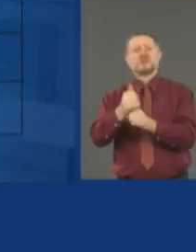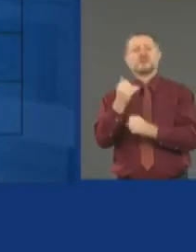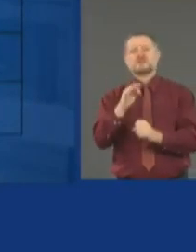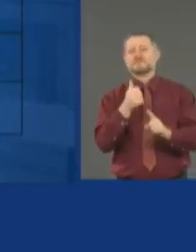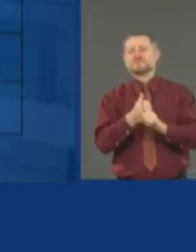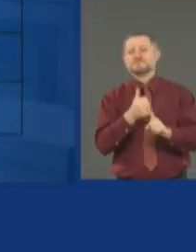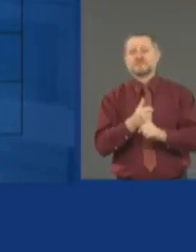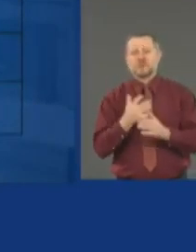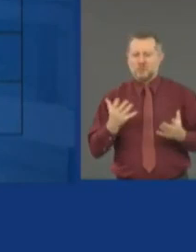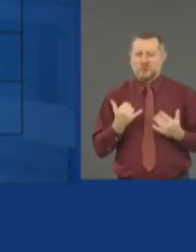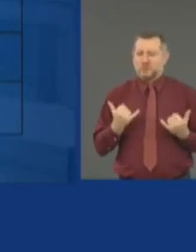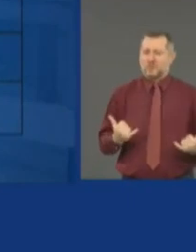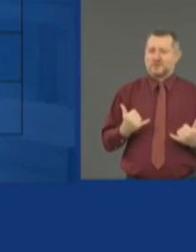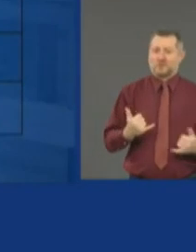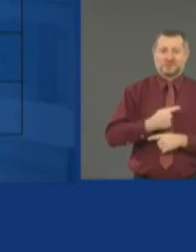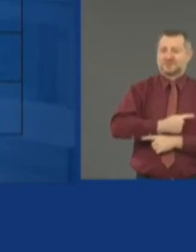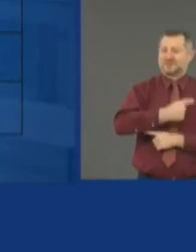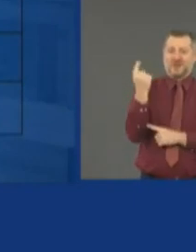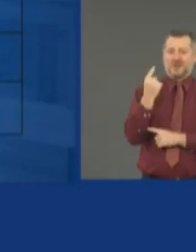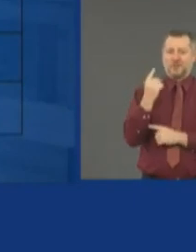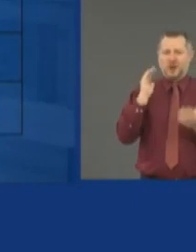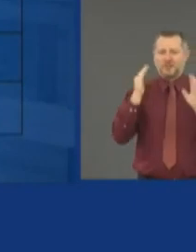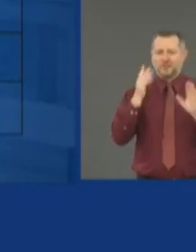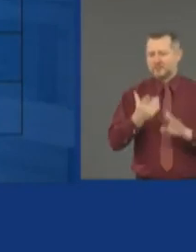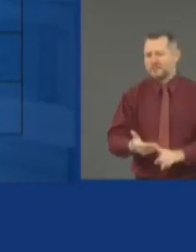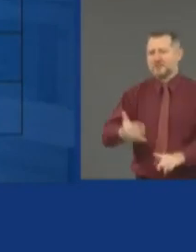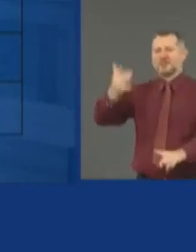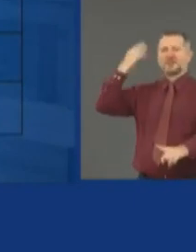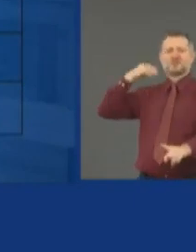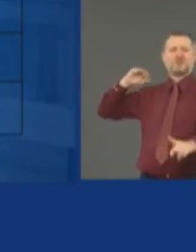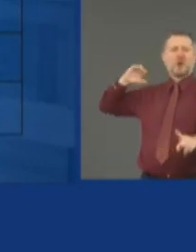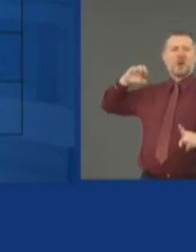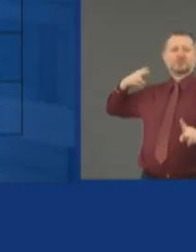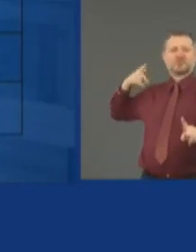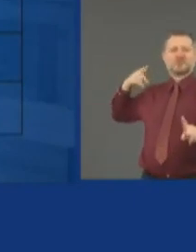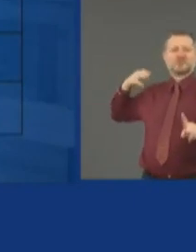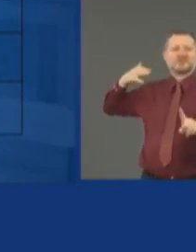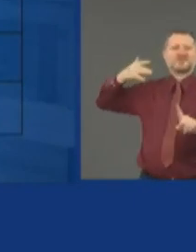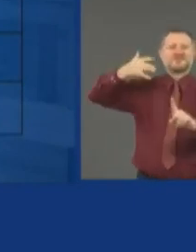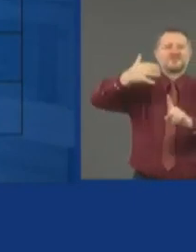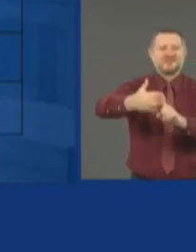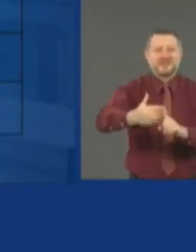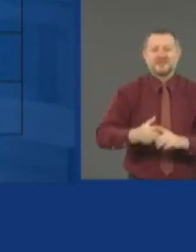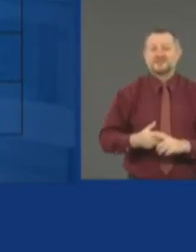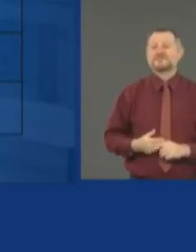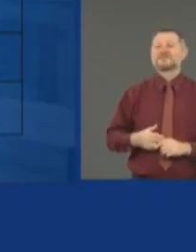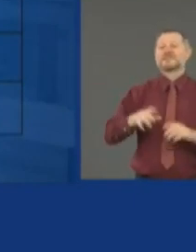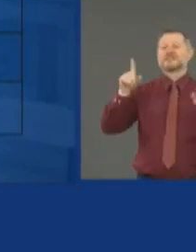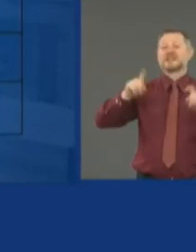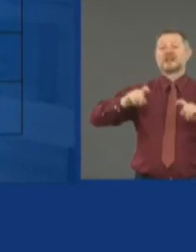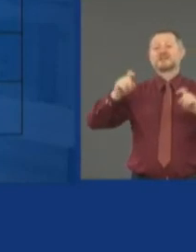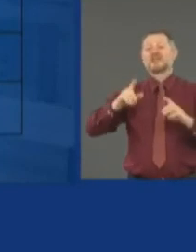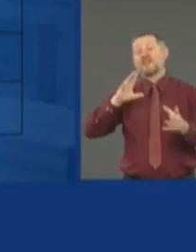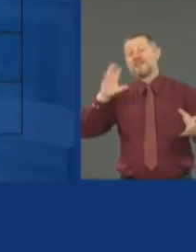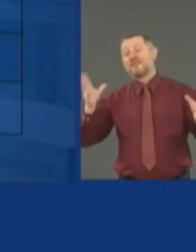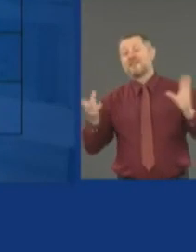come. The testing is the most immediate